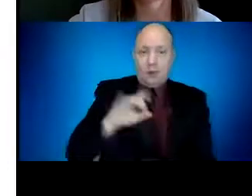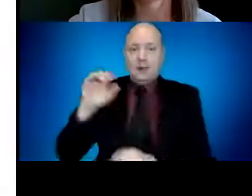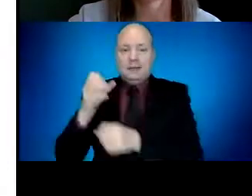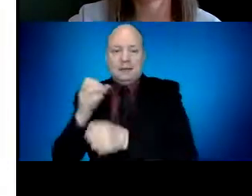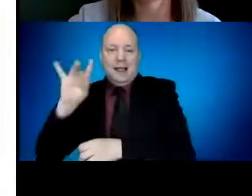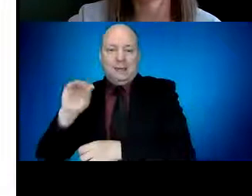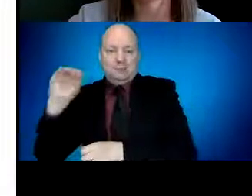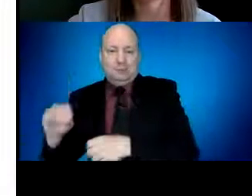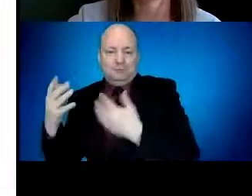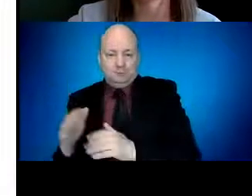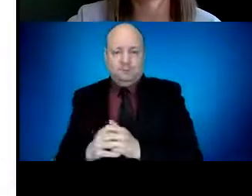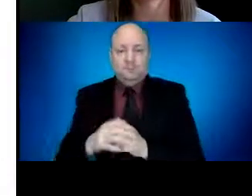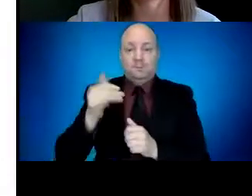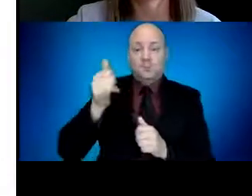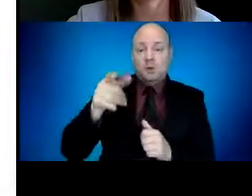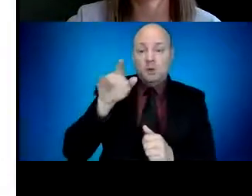65 to 69.